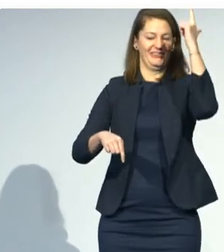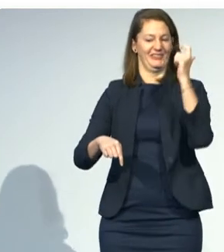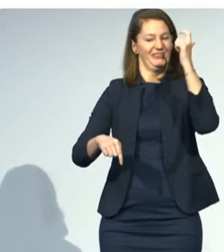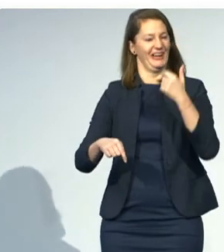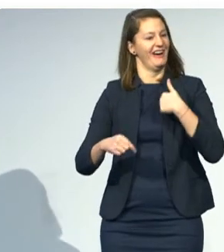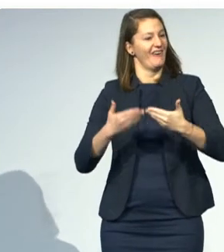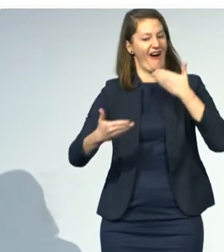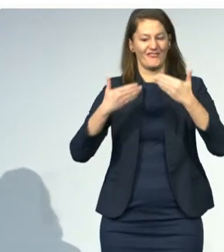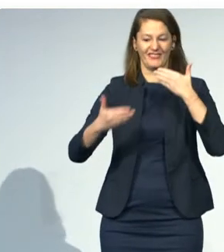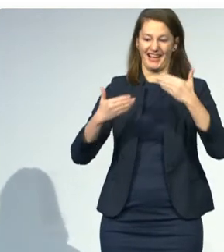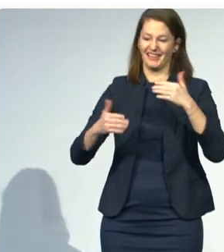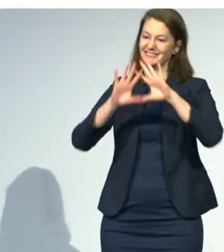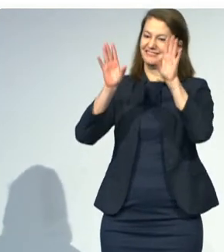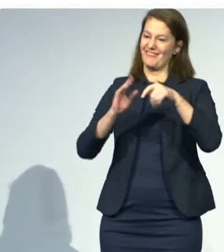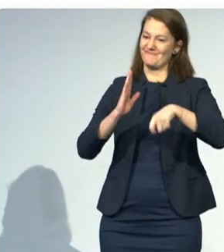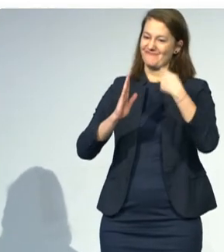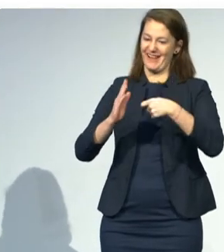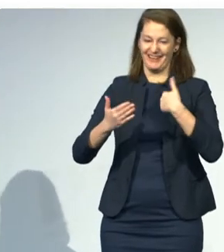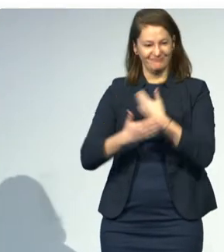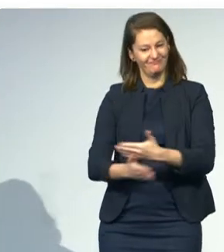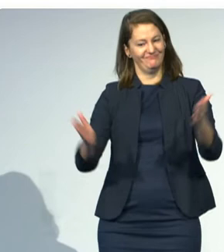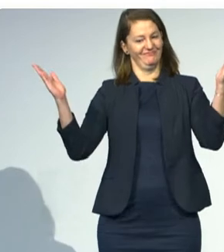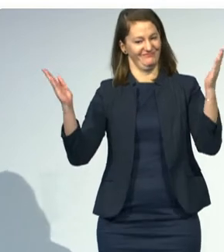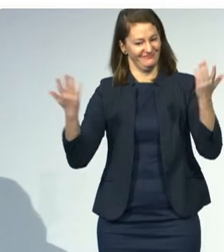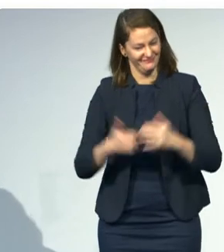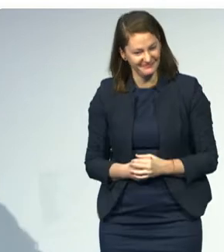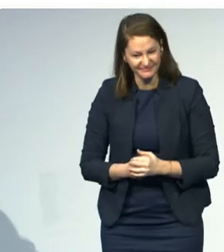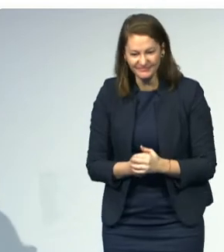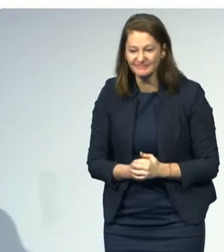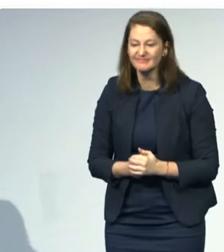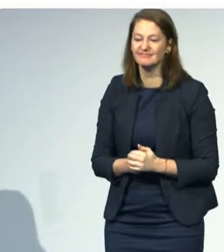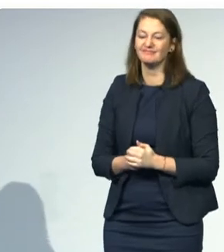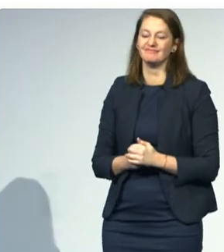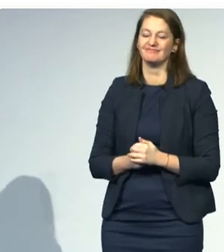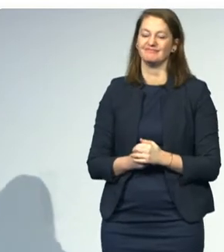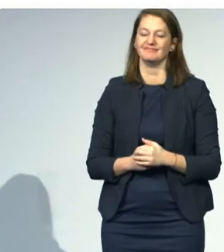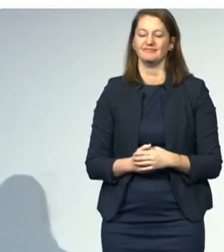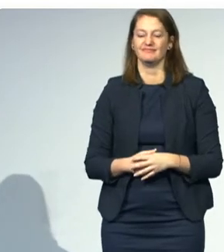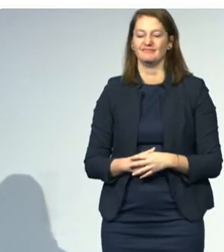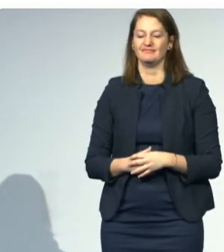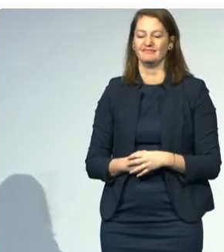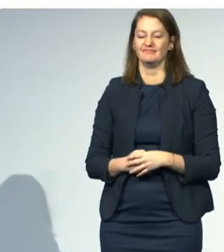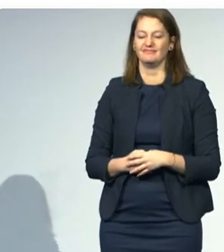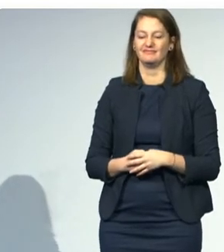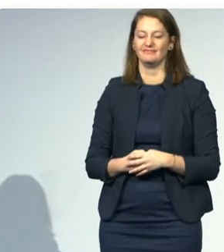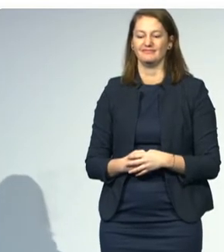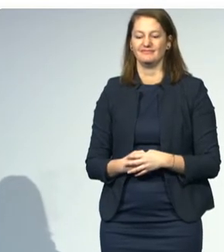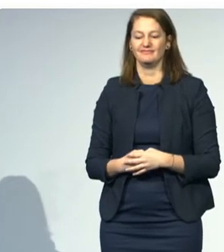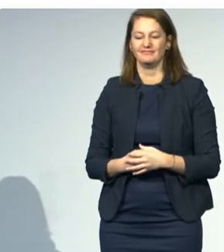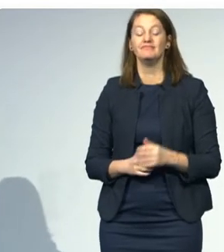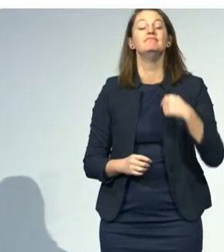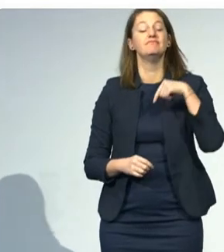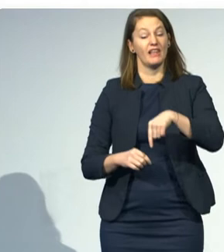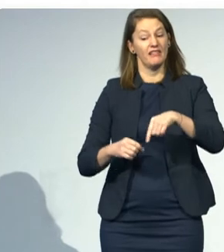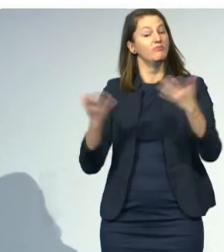conference that not only has a mission of working towards a world without barriers, but it puts the UN Convention on the